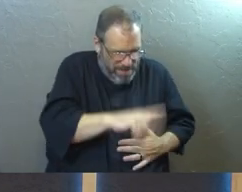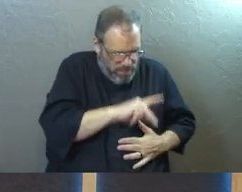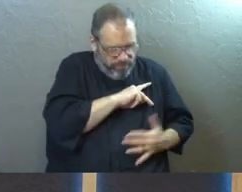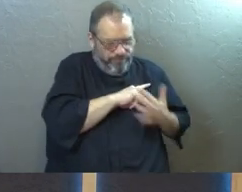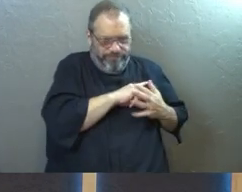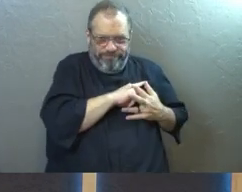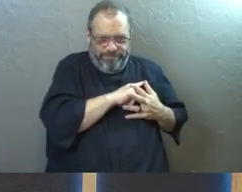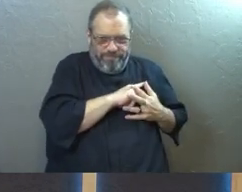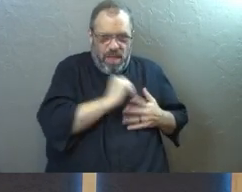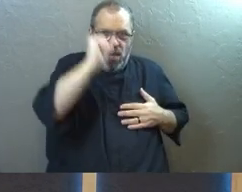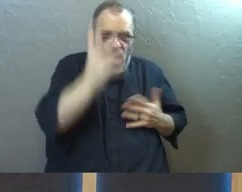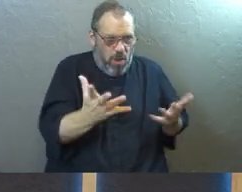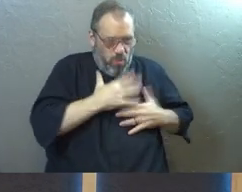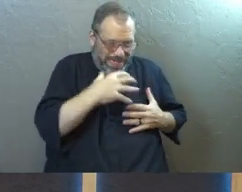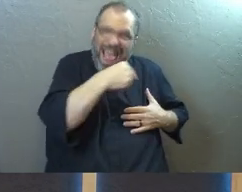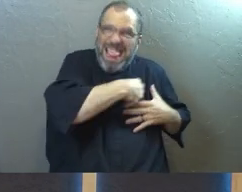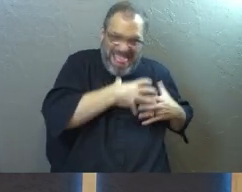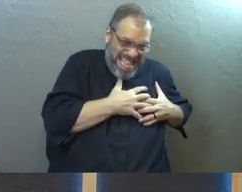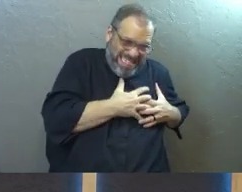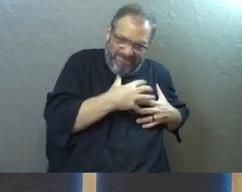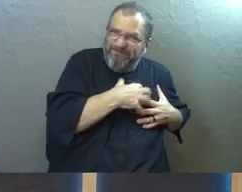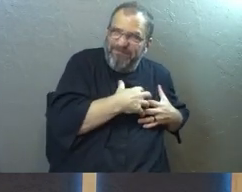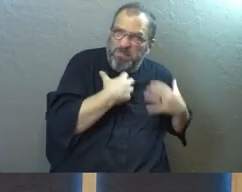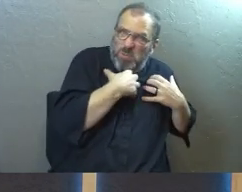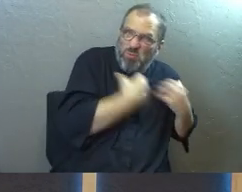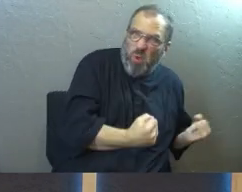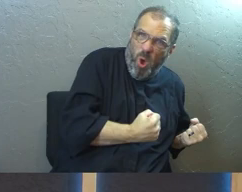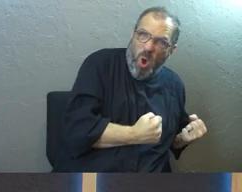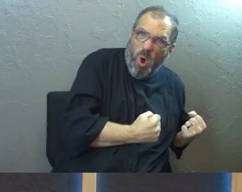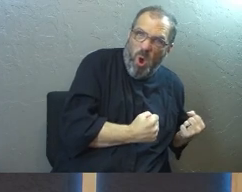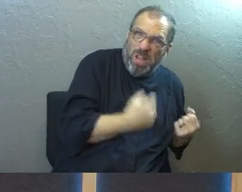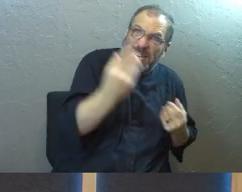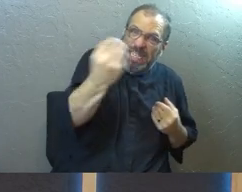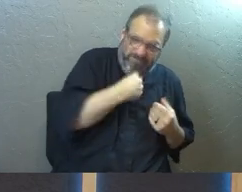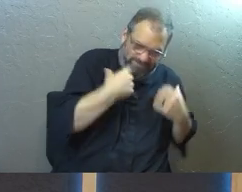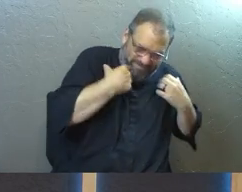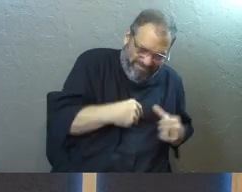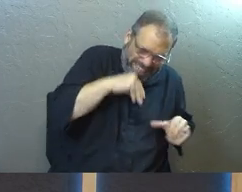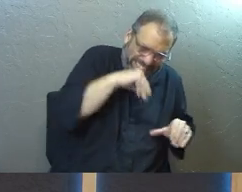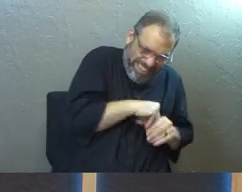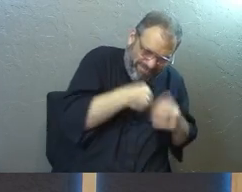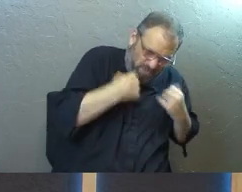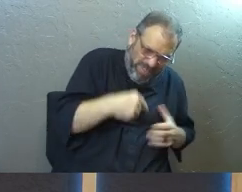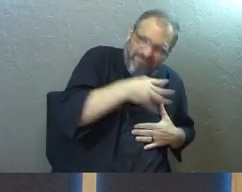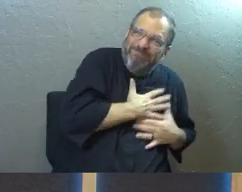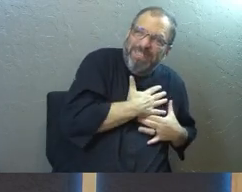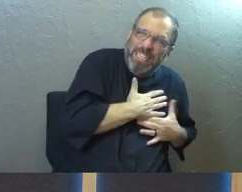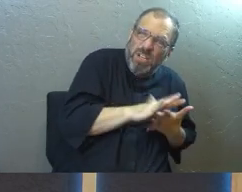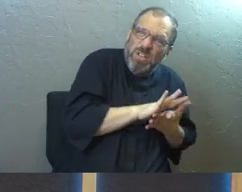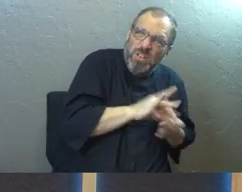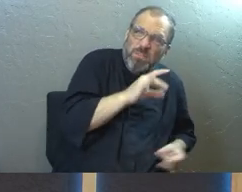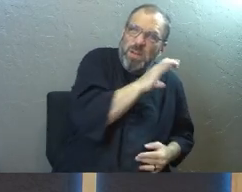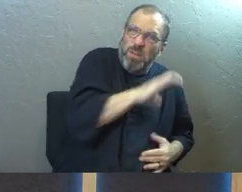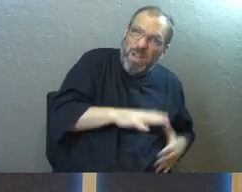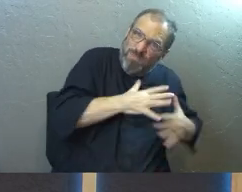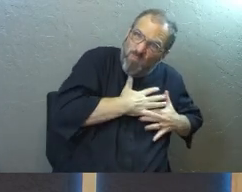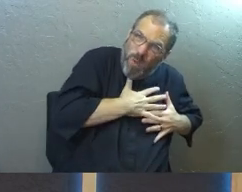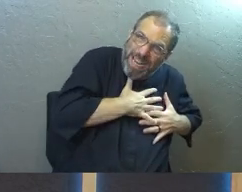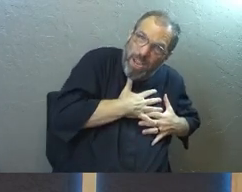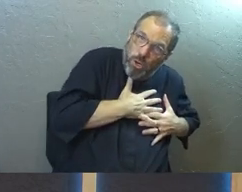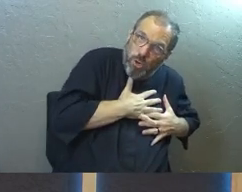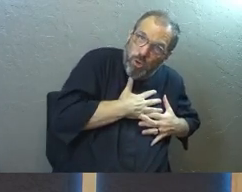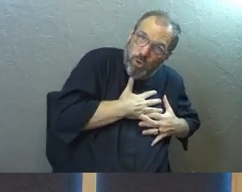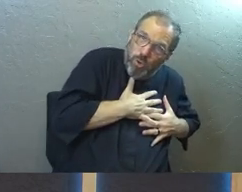personality. God wants that to be strong. He's going to empower you with inner strength through the spirit of Christ in